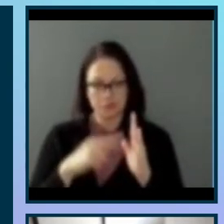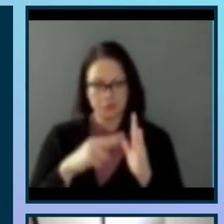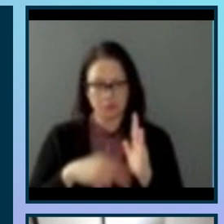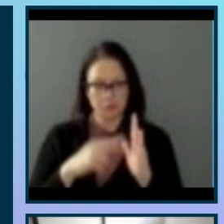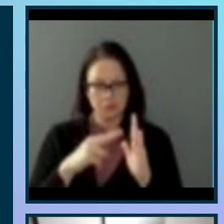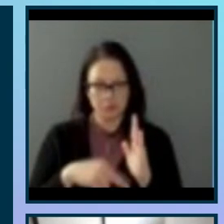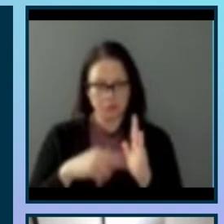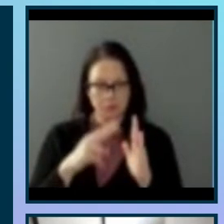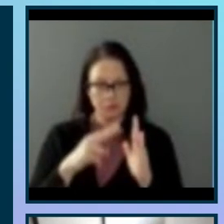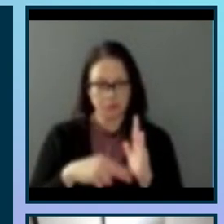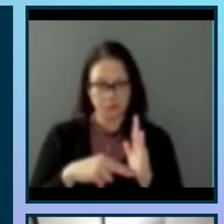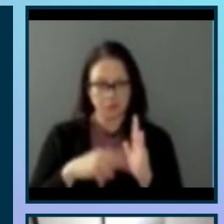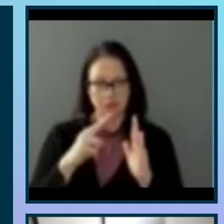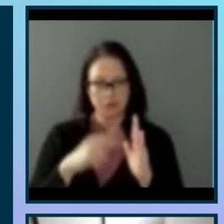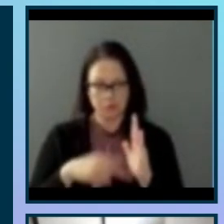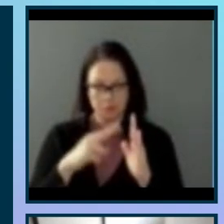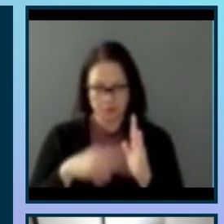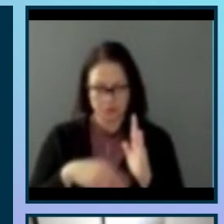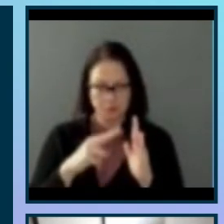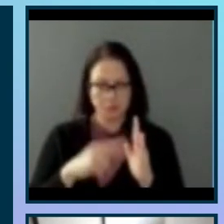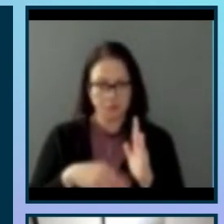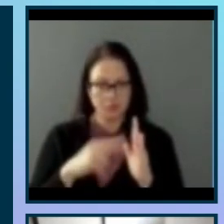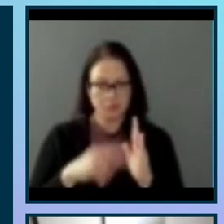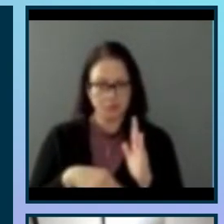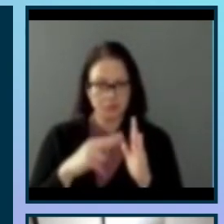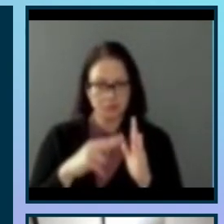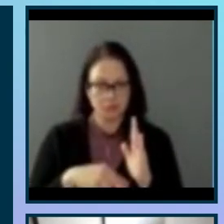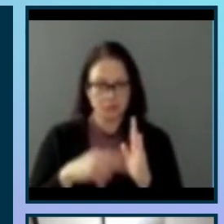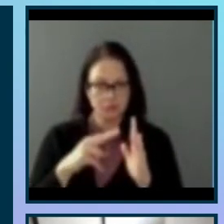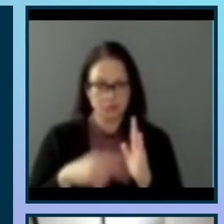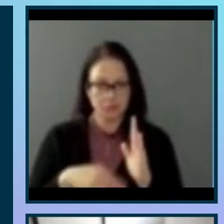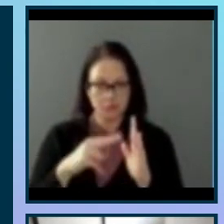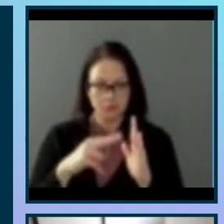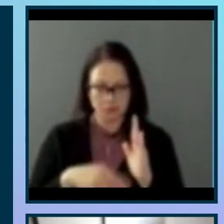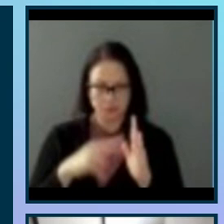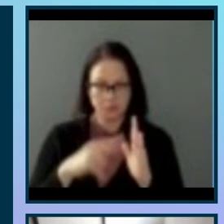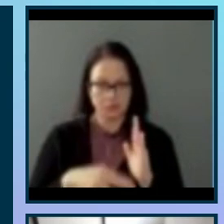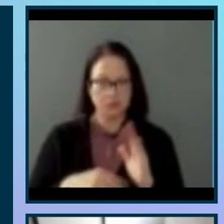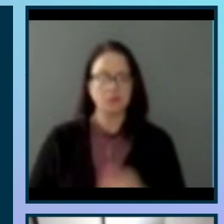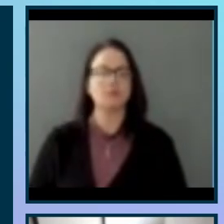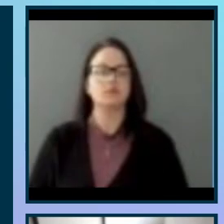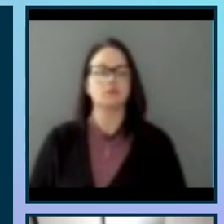to soundscapes. This web app will be successful based on the number and diversity of users.